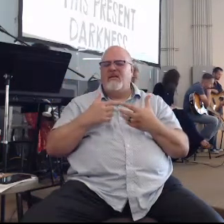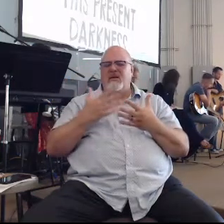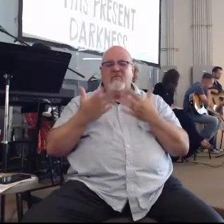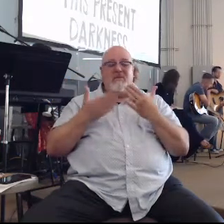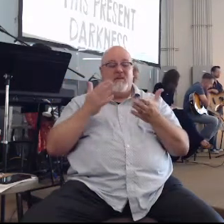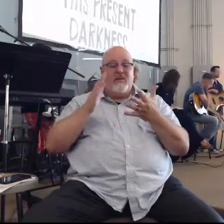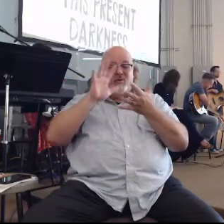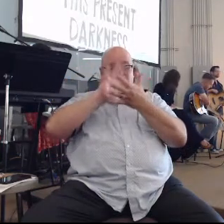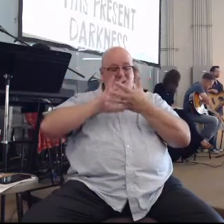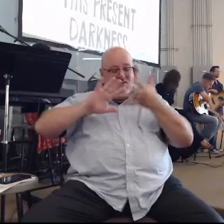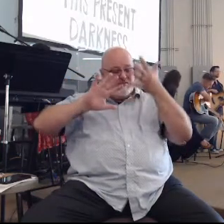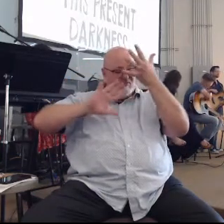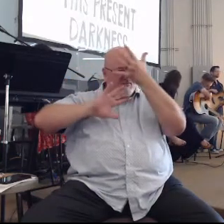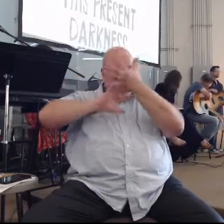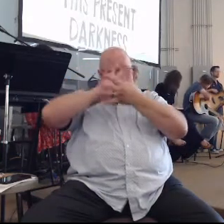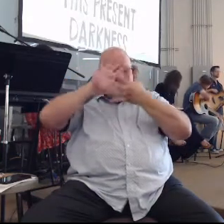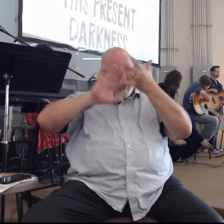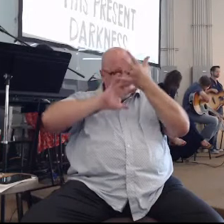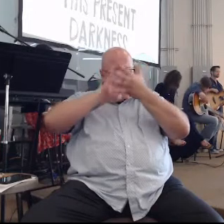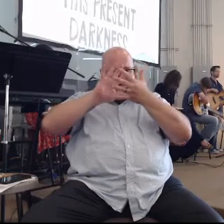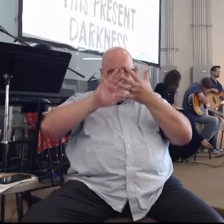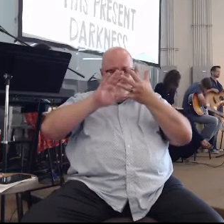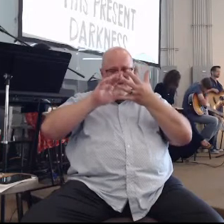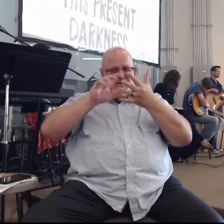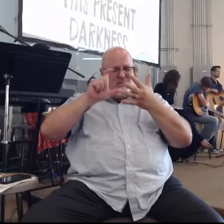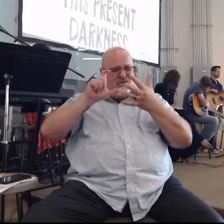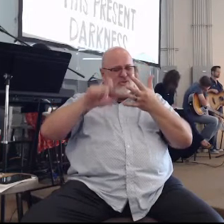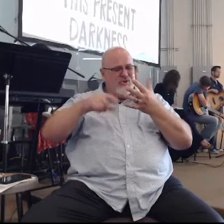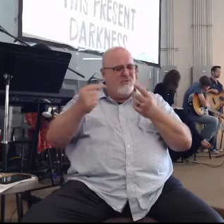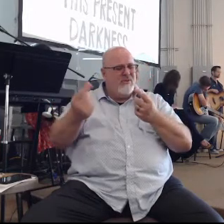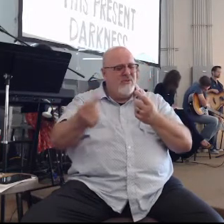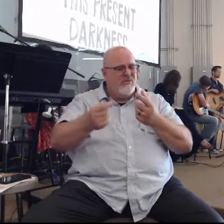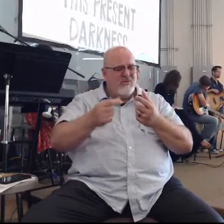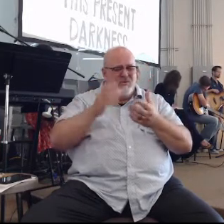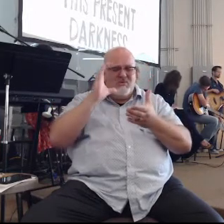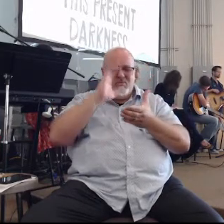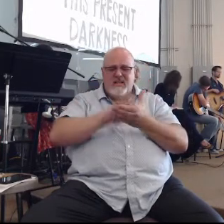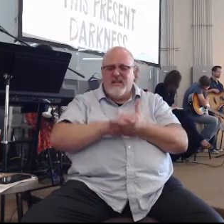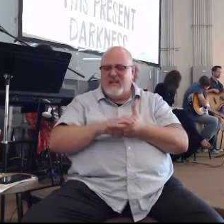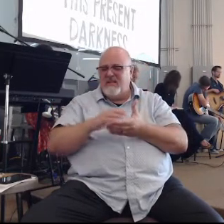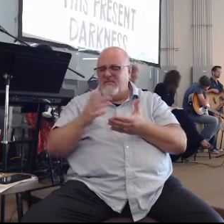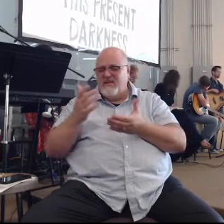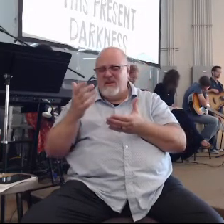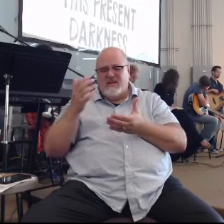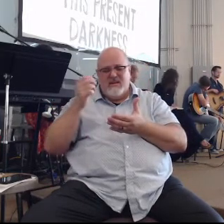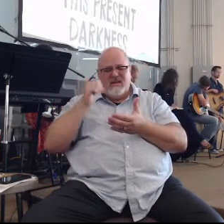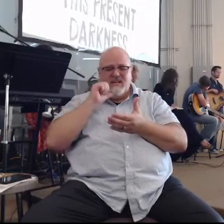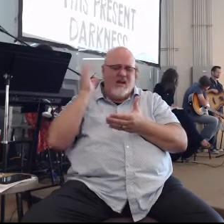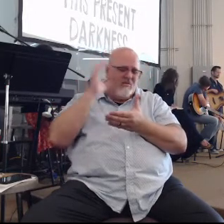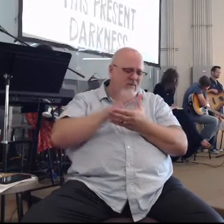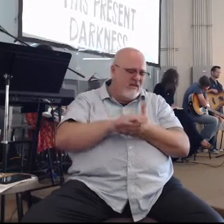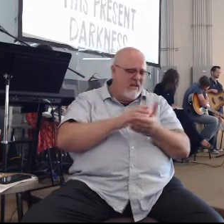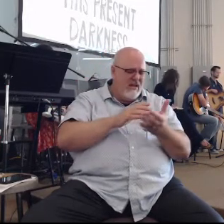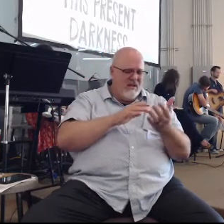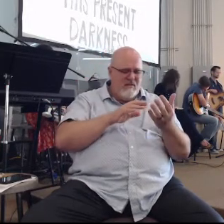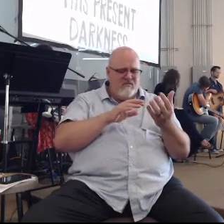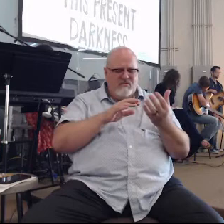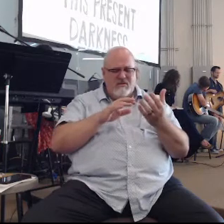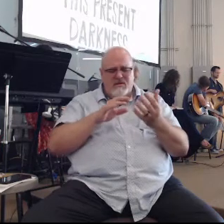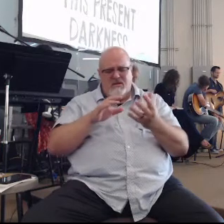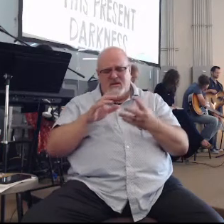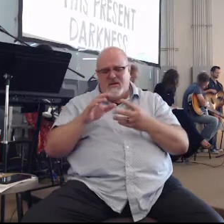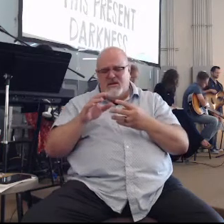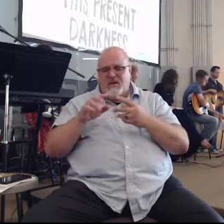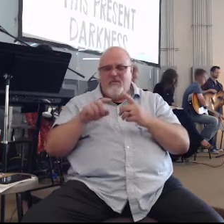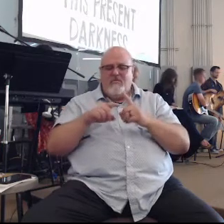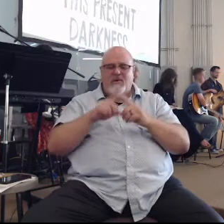maybe on what we should believe and what we shouldn't believe, that our ears would be in